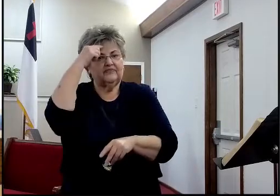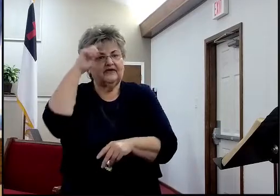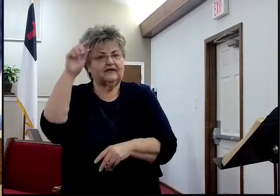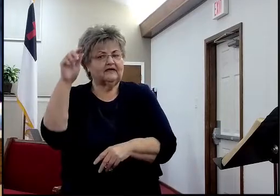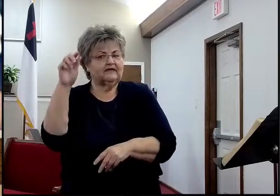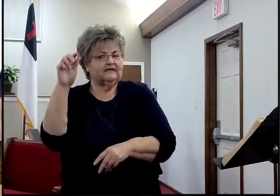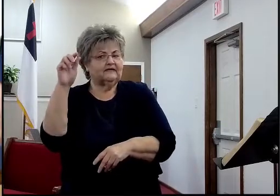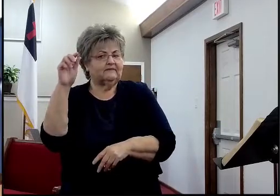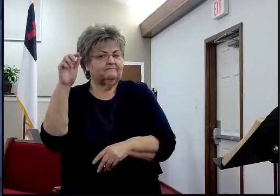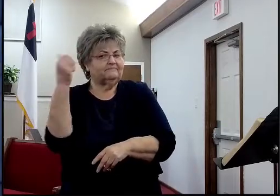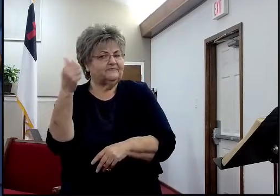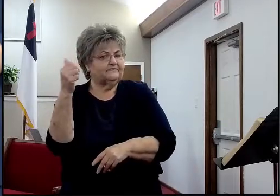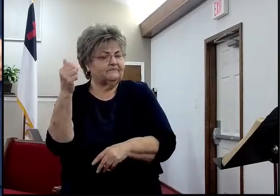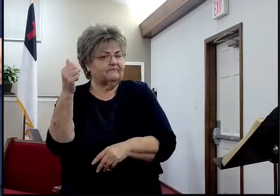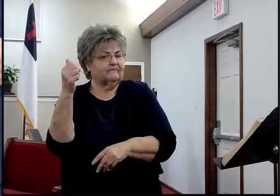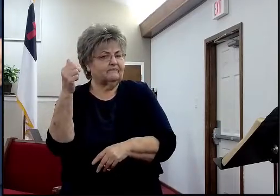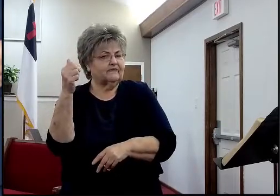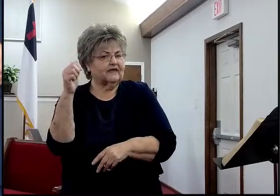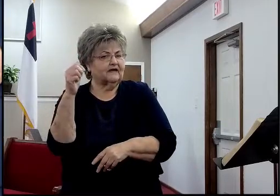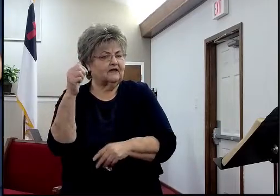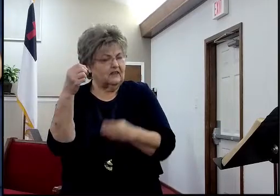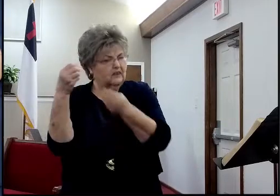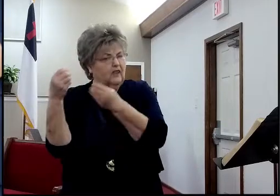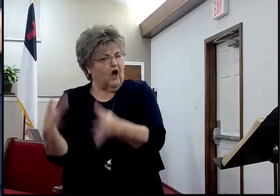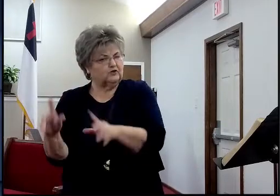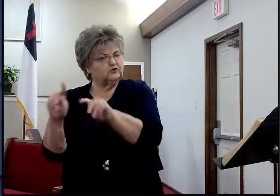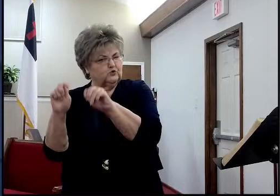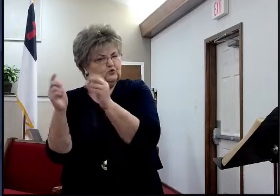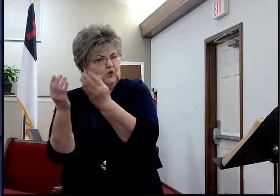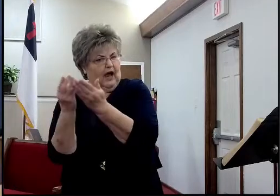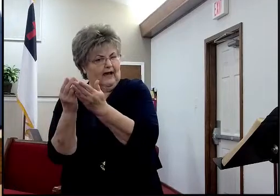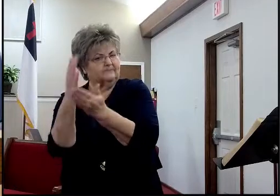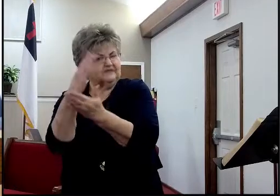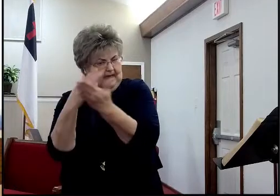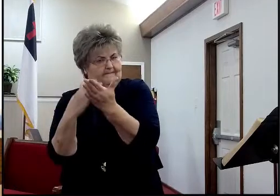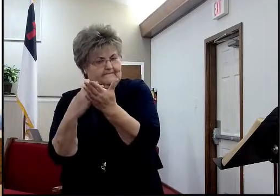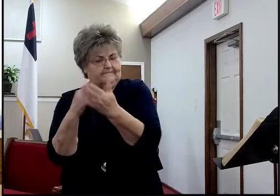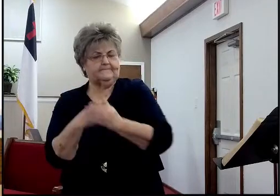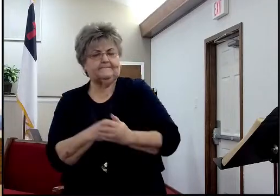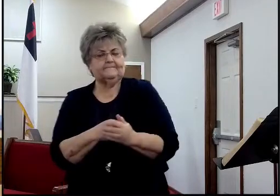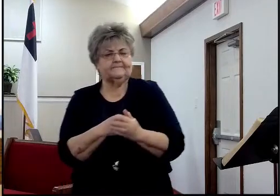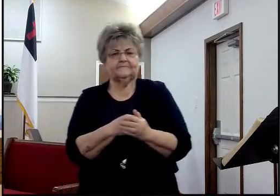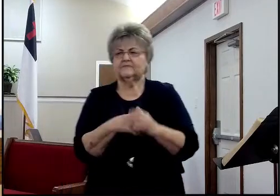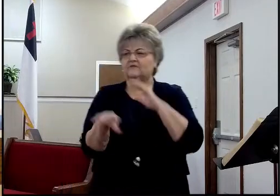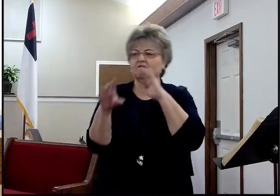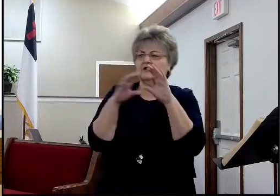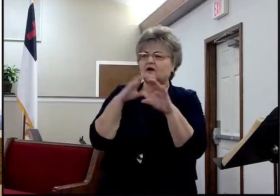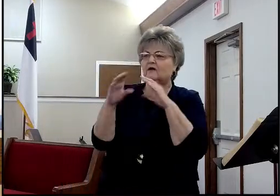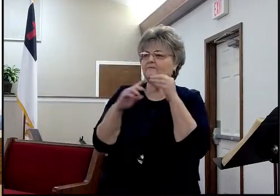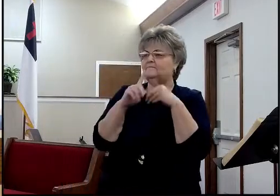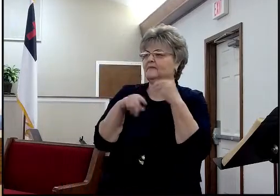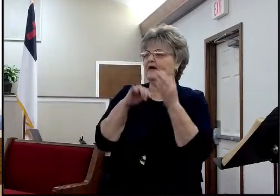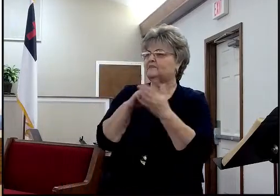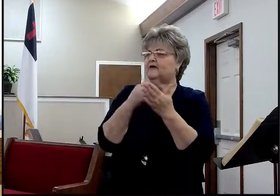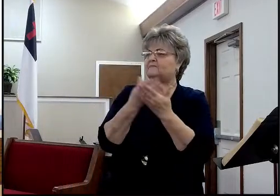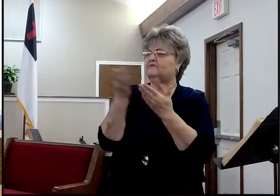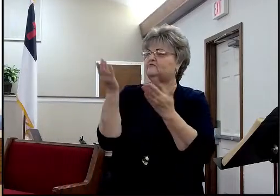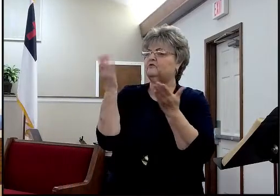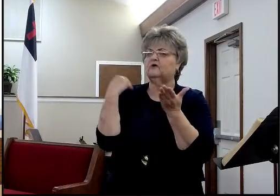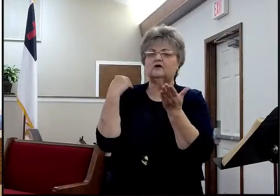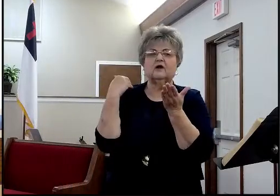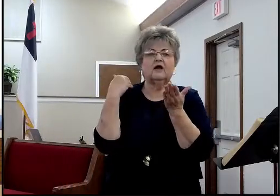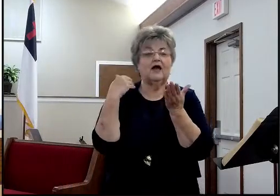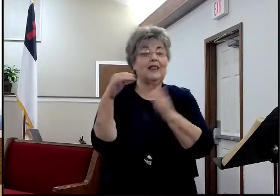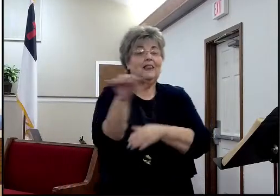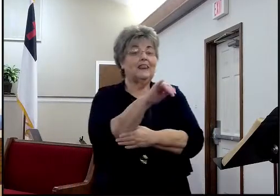will find that you will eventually run into somebody who believes in the lost tribes of Israel. Nobody's ever had that conversation with anybody before? You must not have talked to very many Mormon people.